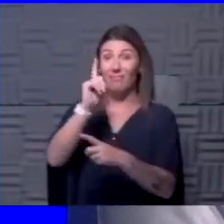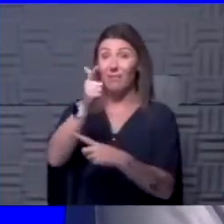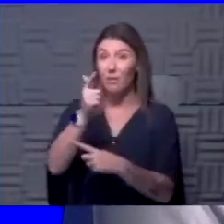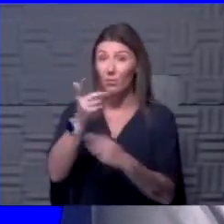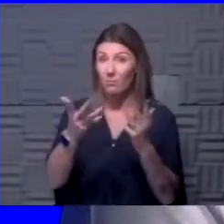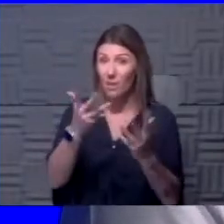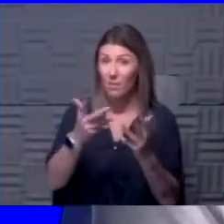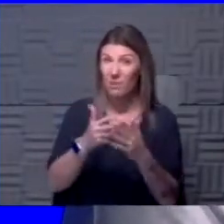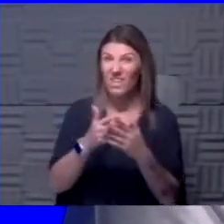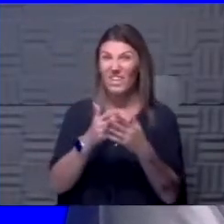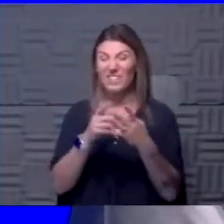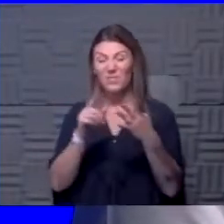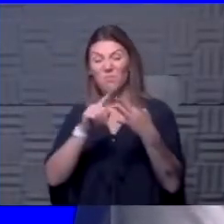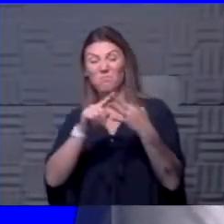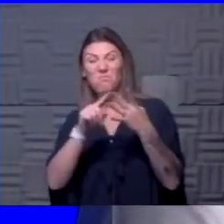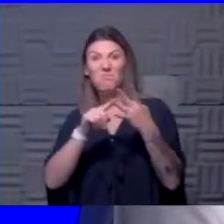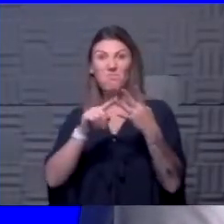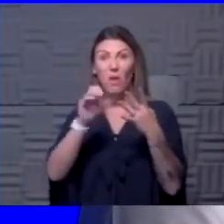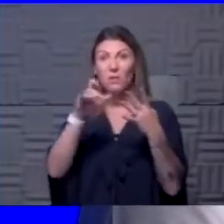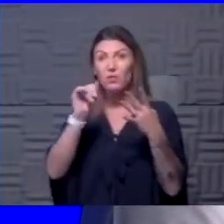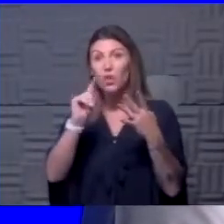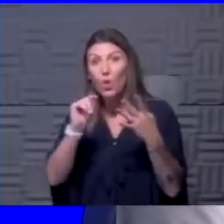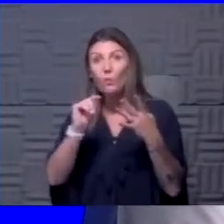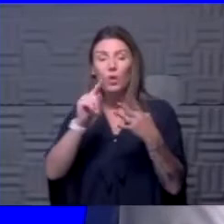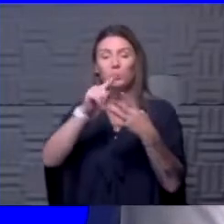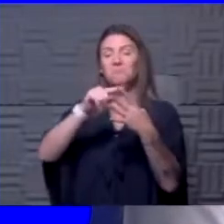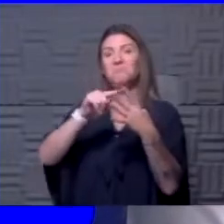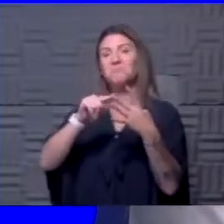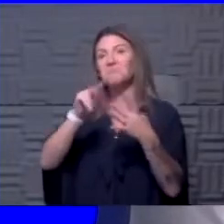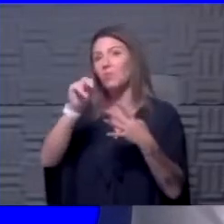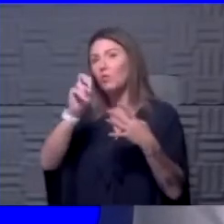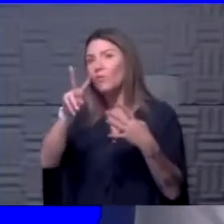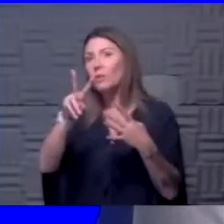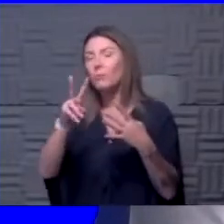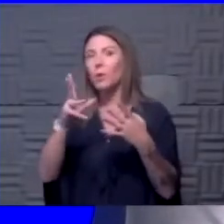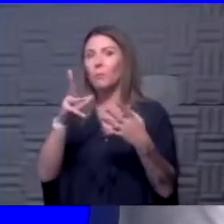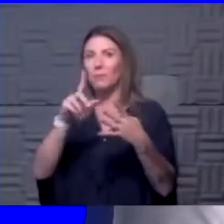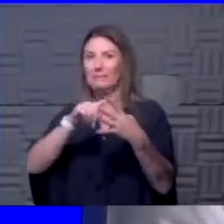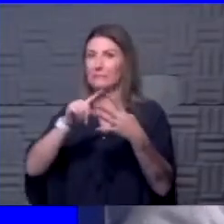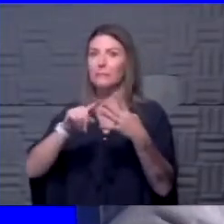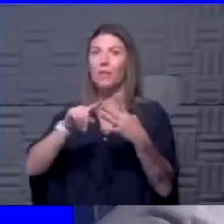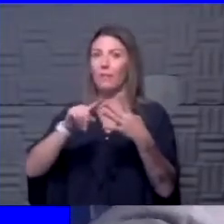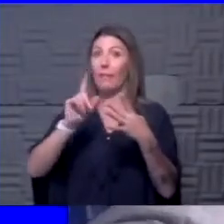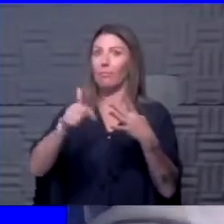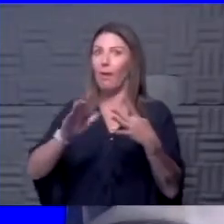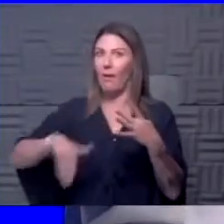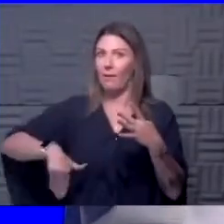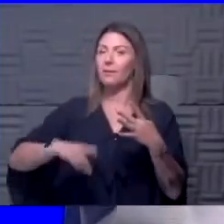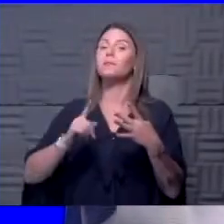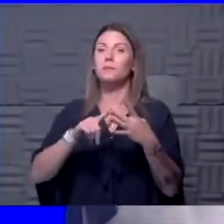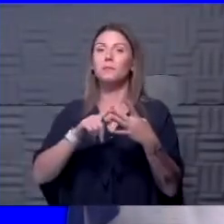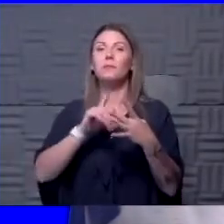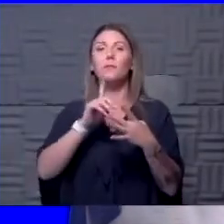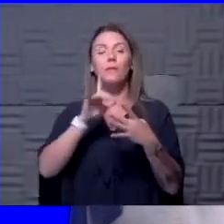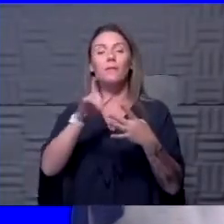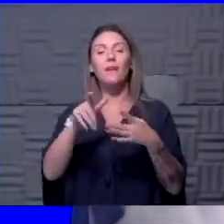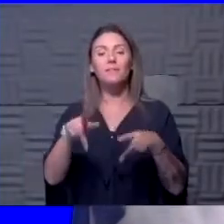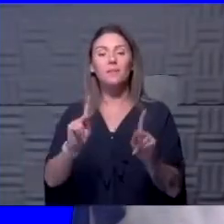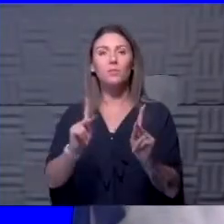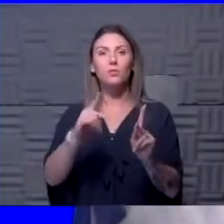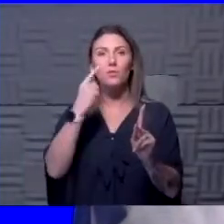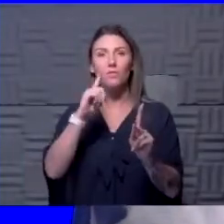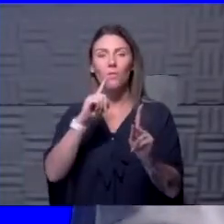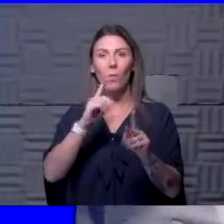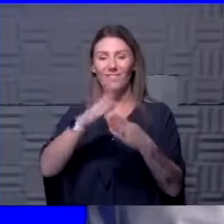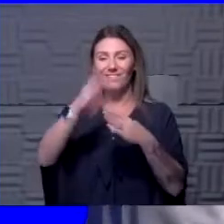mid to late October to early November is going to be probably the latest time you want to get it. That will offer immunity through probably the end of the typical